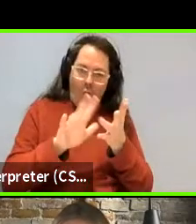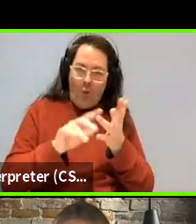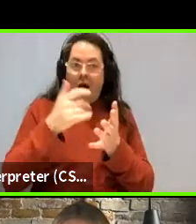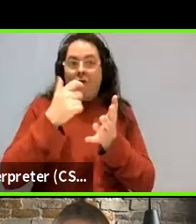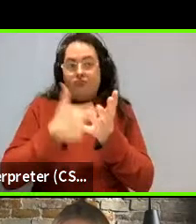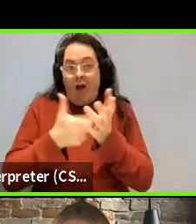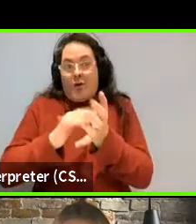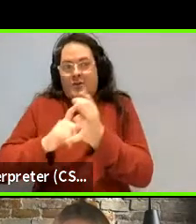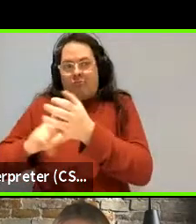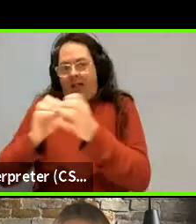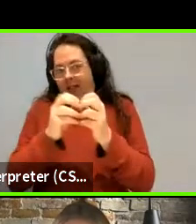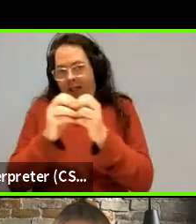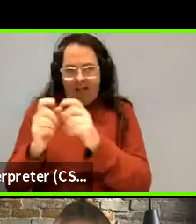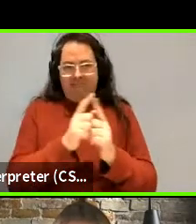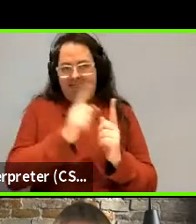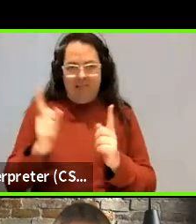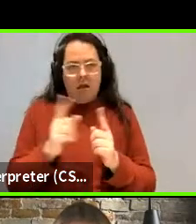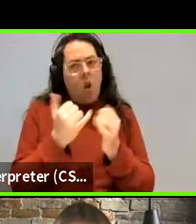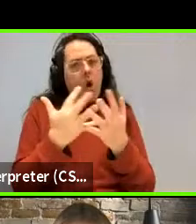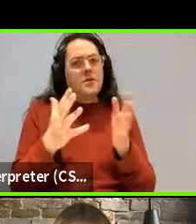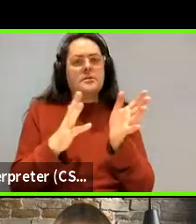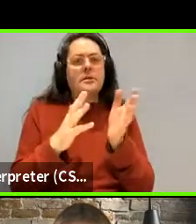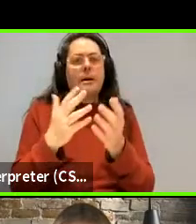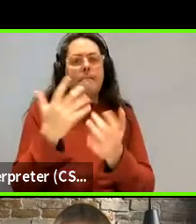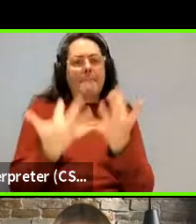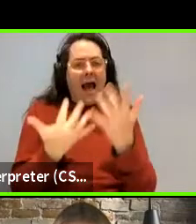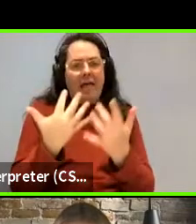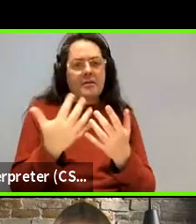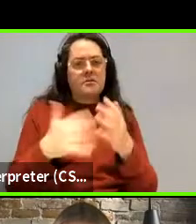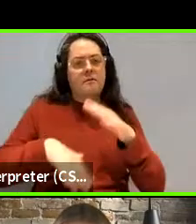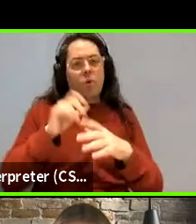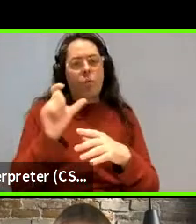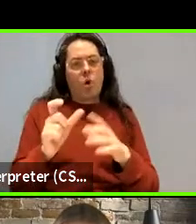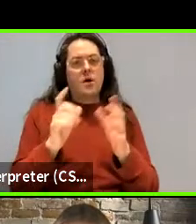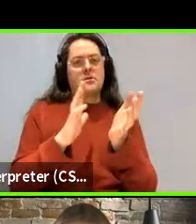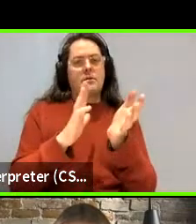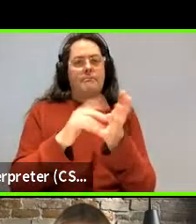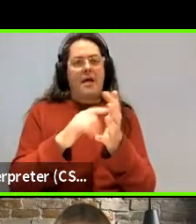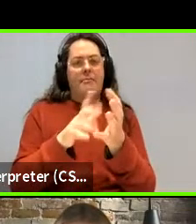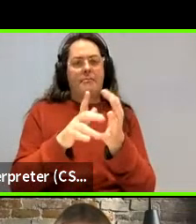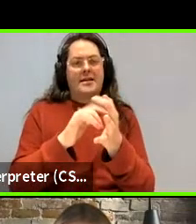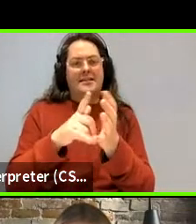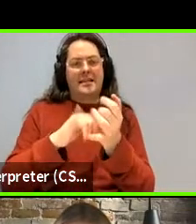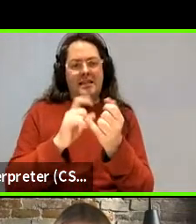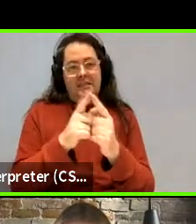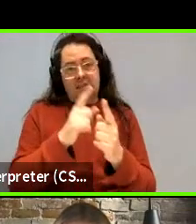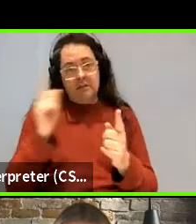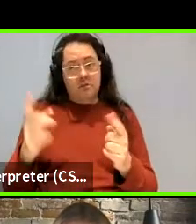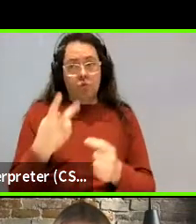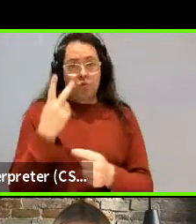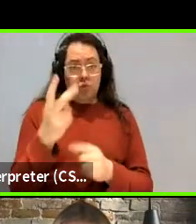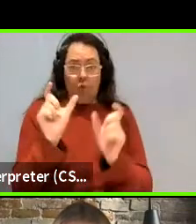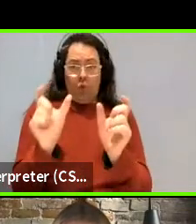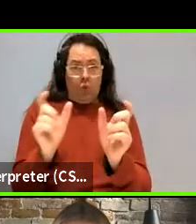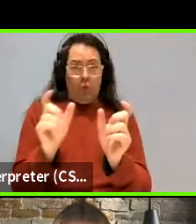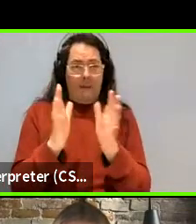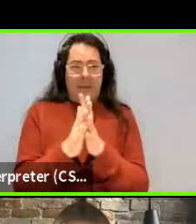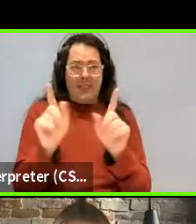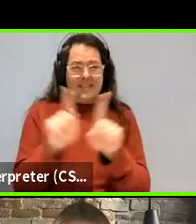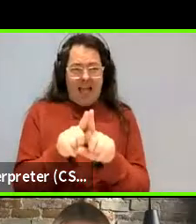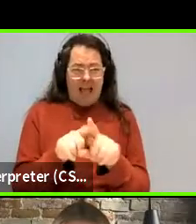of other math, mathematics. There's a bunch of these things like this, where there's two terms, which mean, which are still around and still mean the same thing. And then you can show